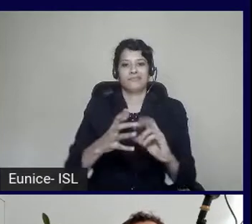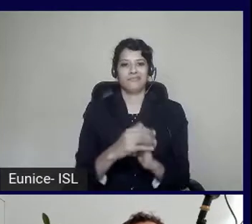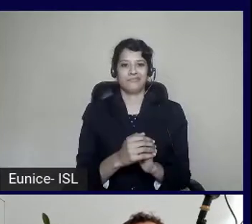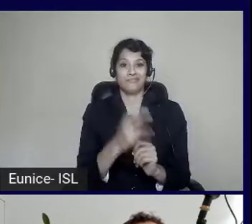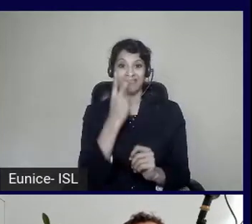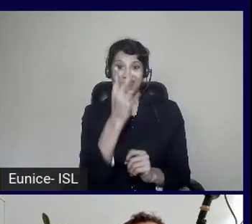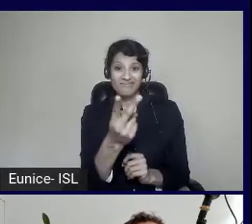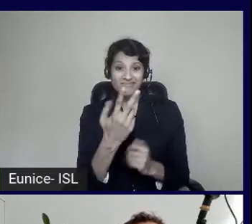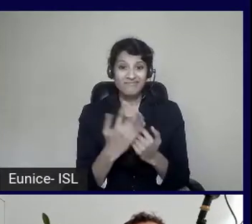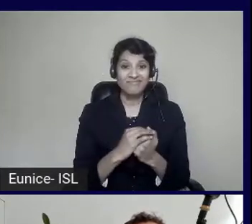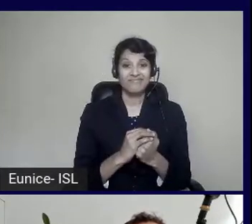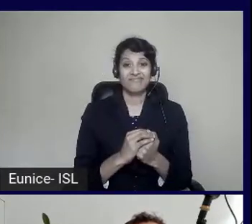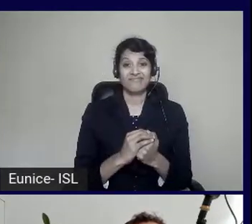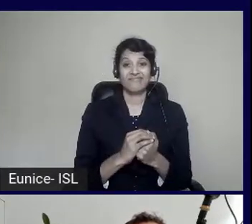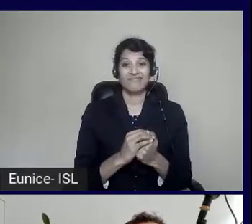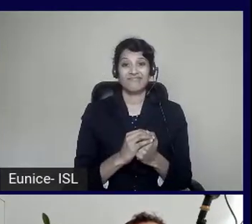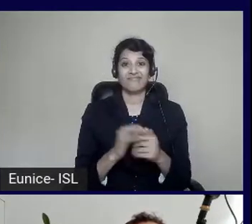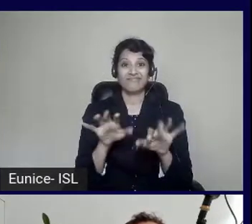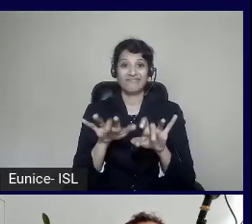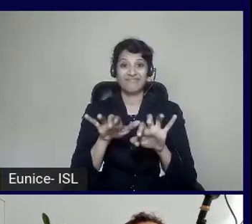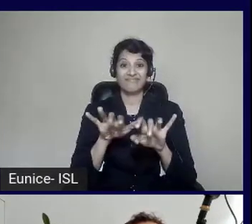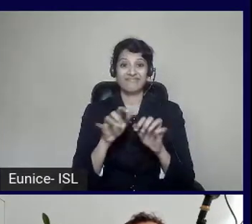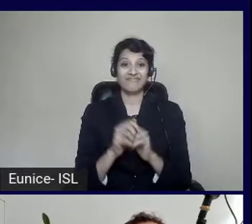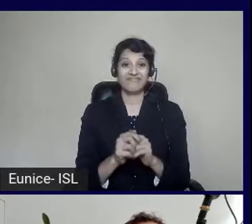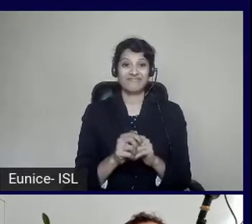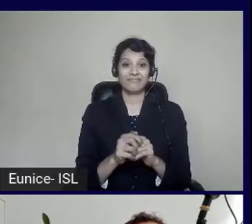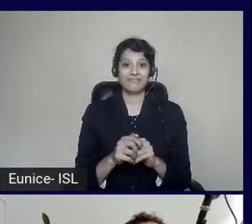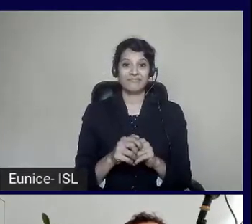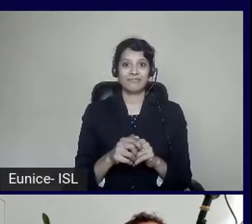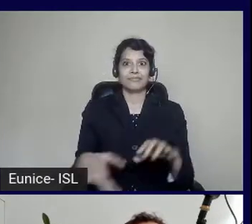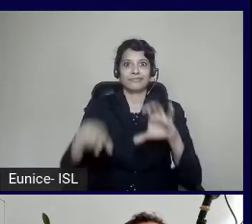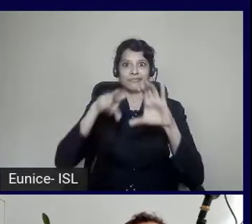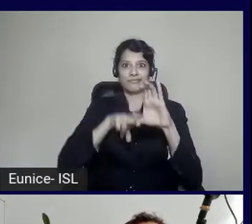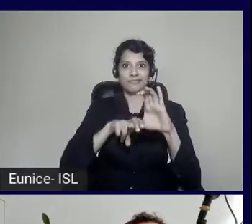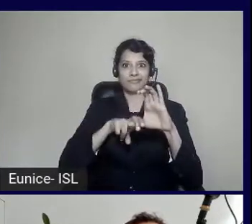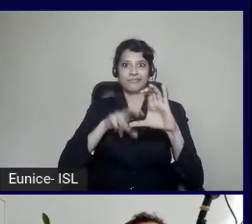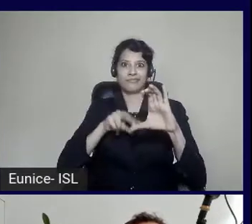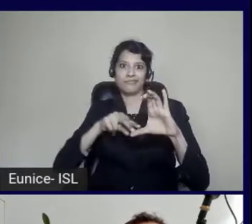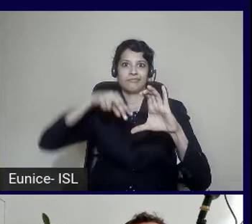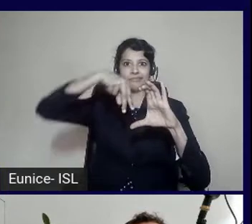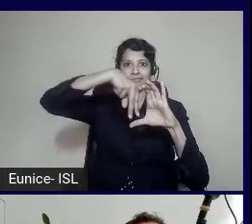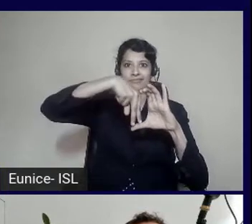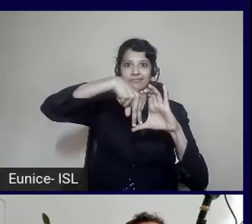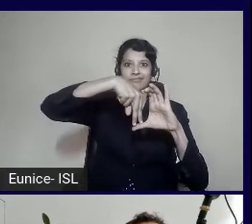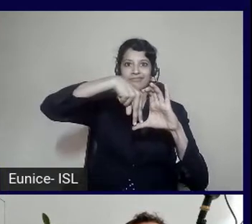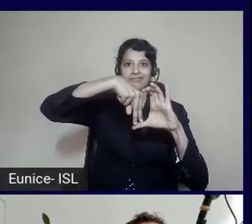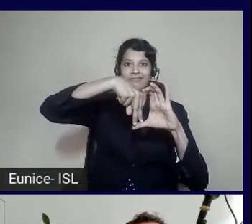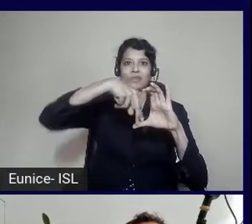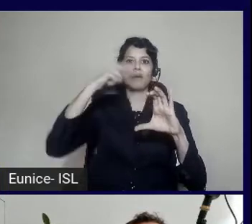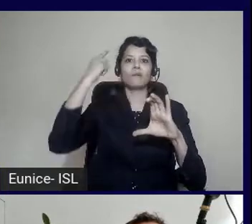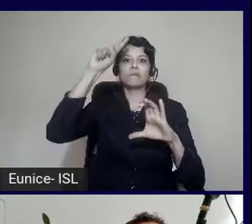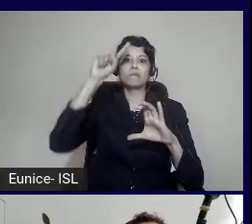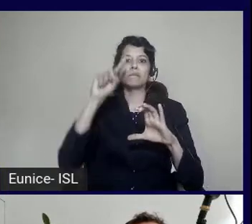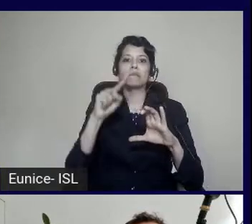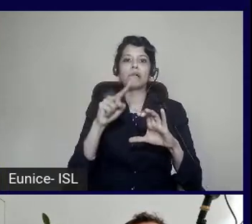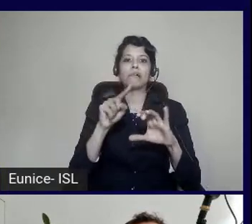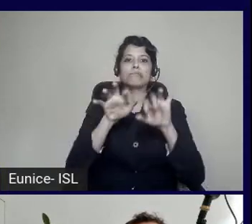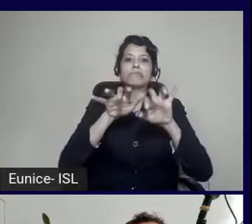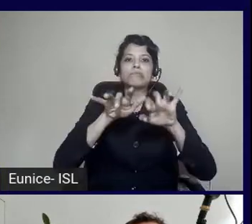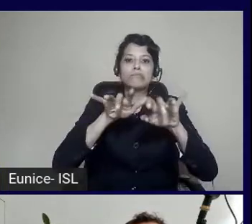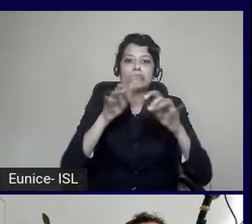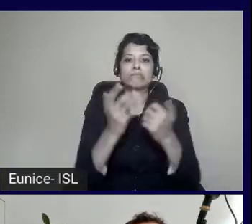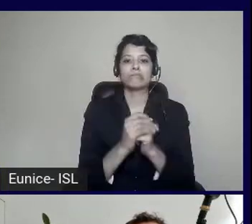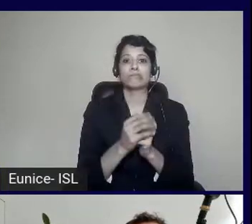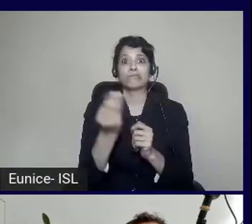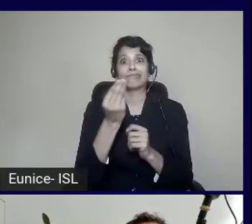I have to use a chair to jump on to be able to reach certain things. And sometimes